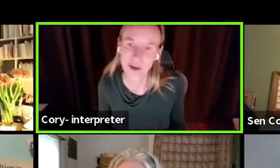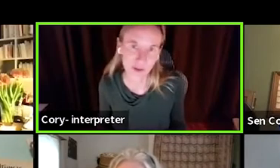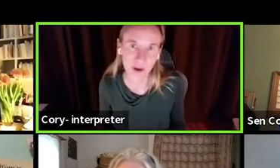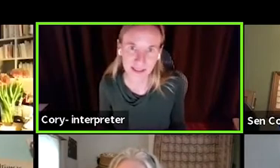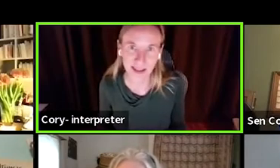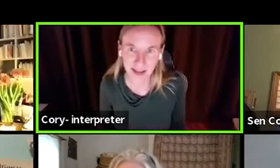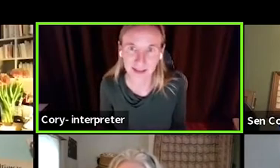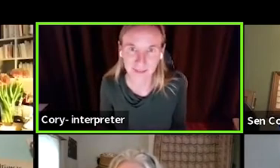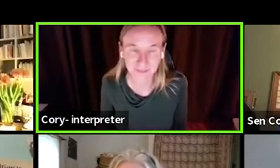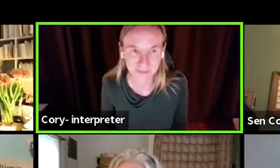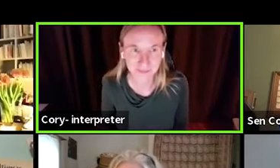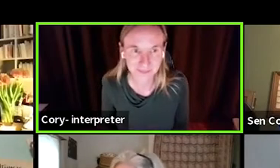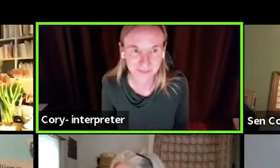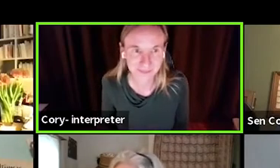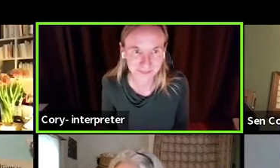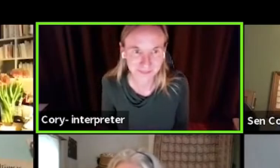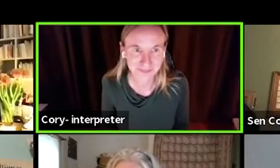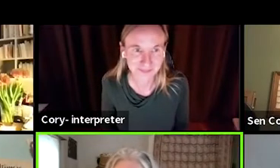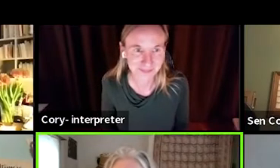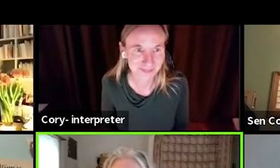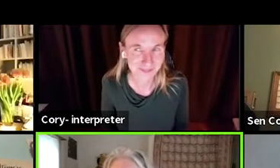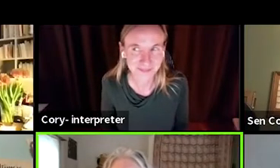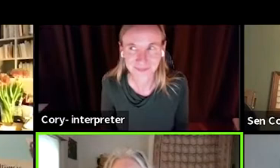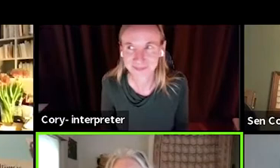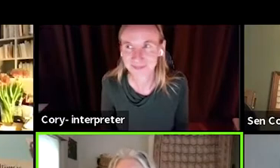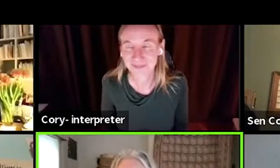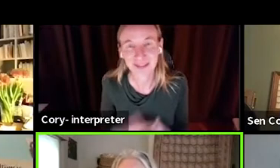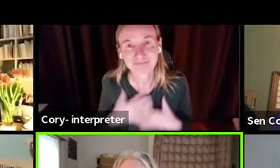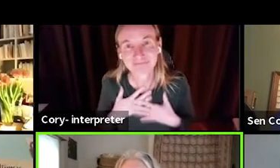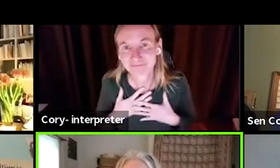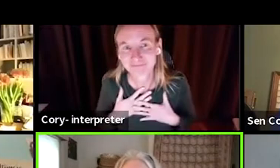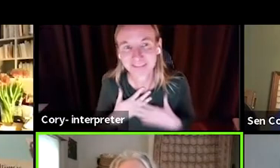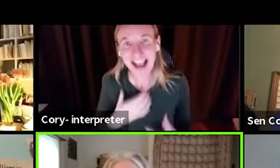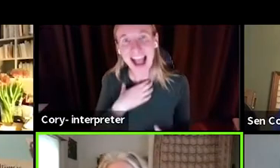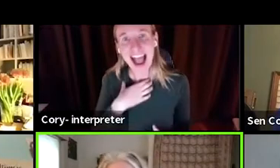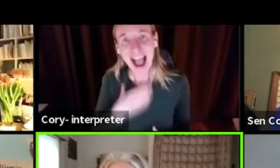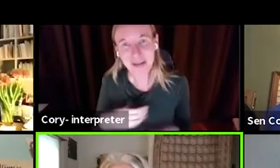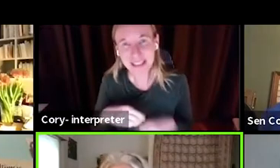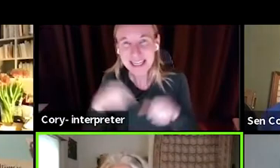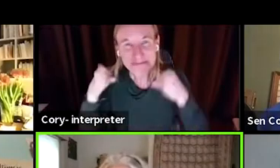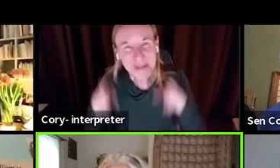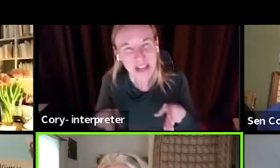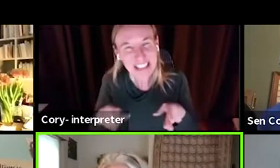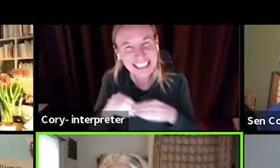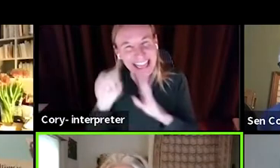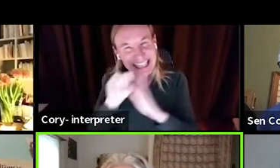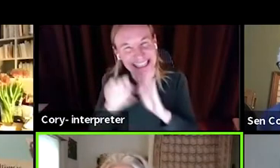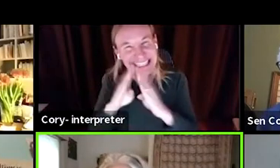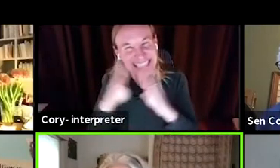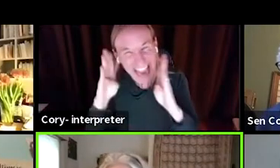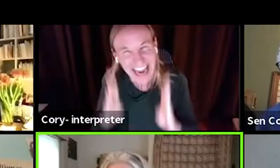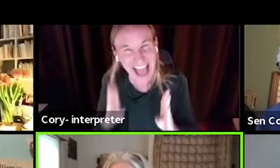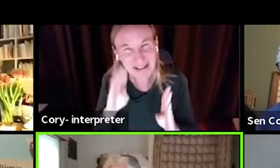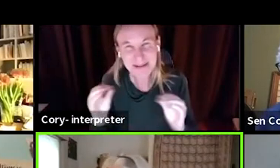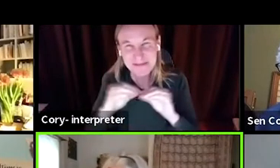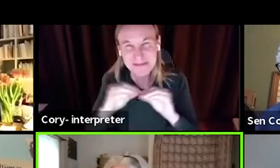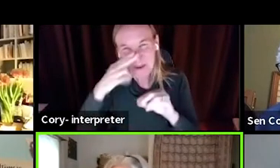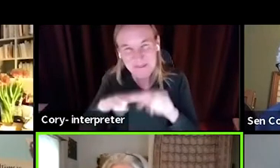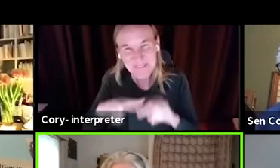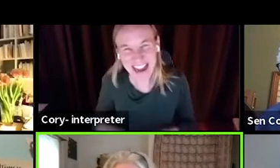in front of you all today. That's great. I only wish we were in person in the State House would be much more fun.